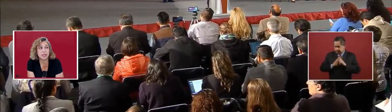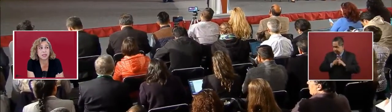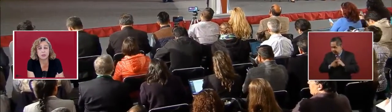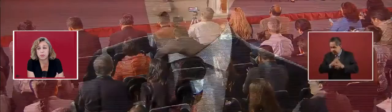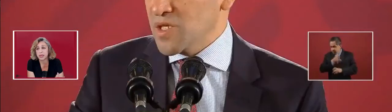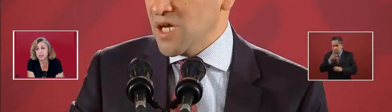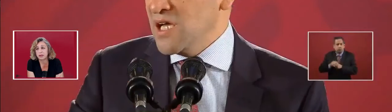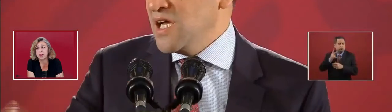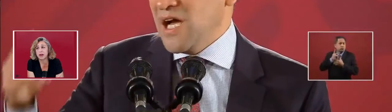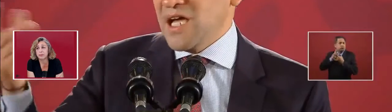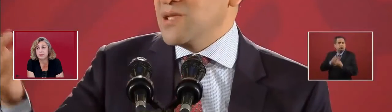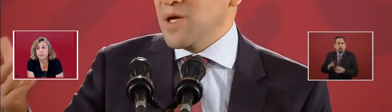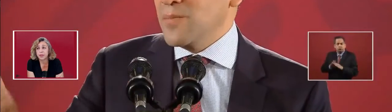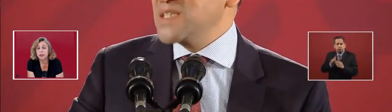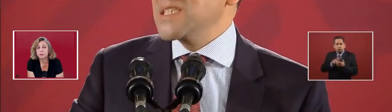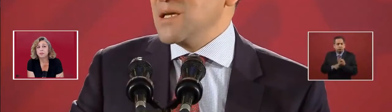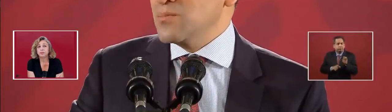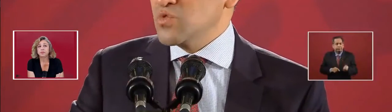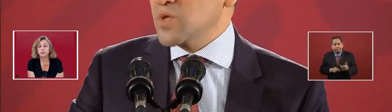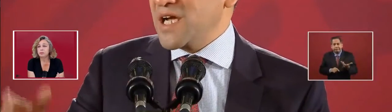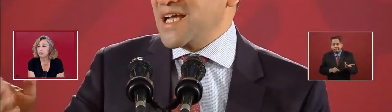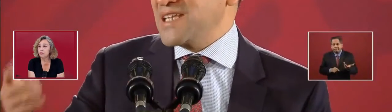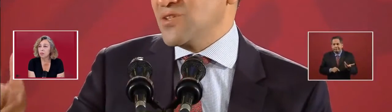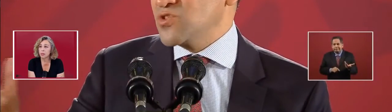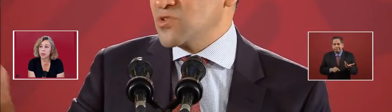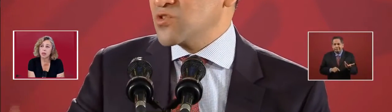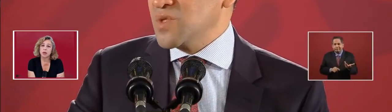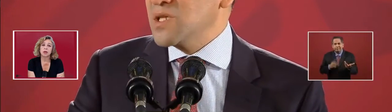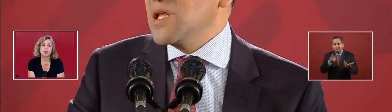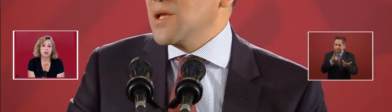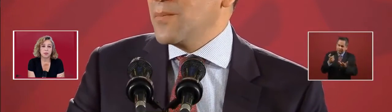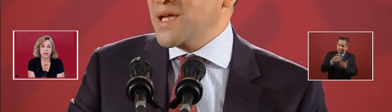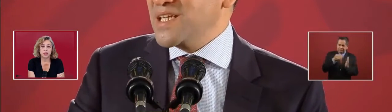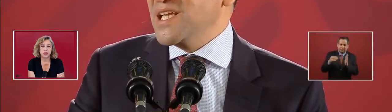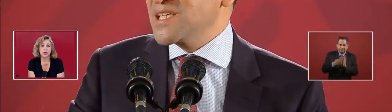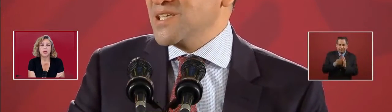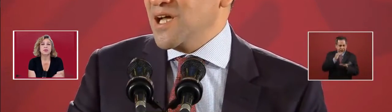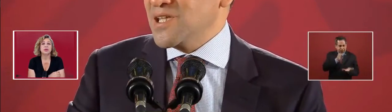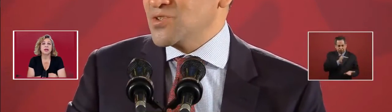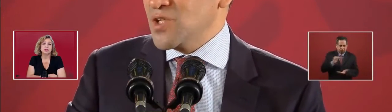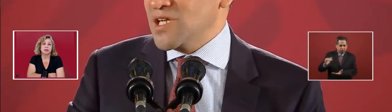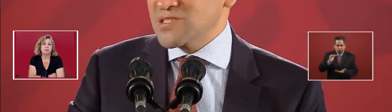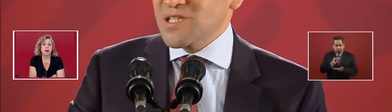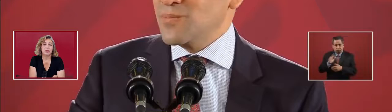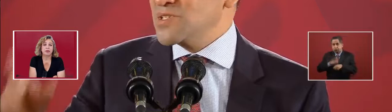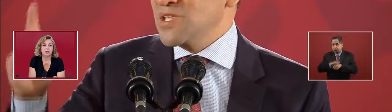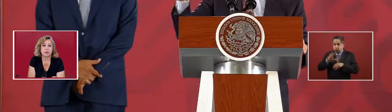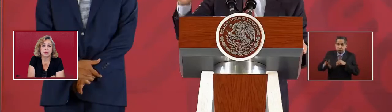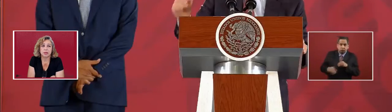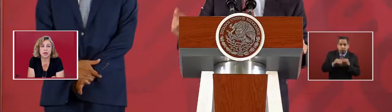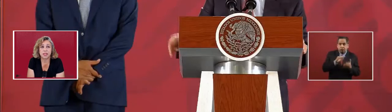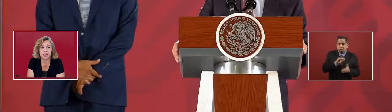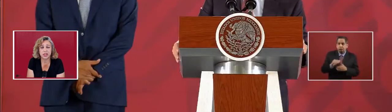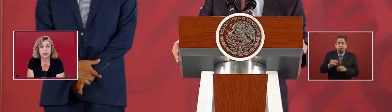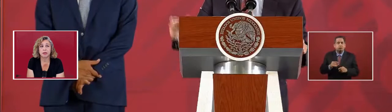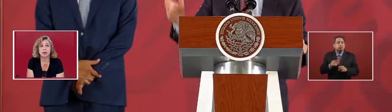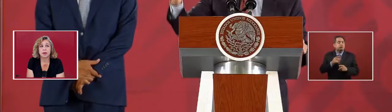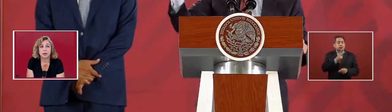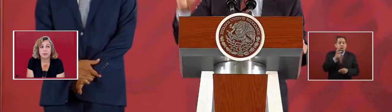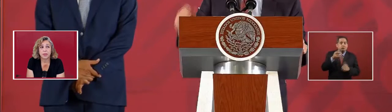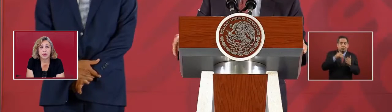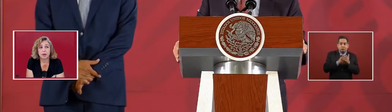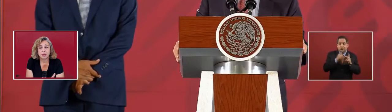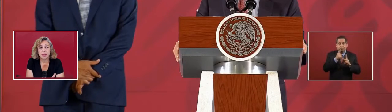a good business because they've got a, there's about 200,000 barrels additional.